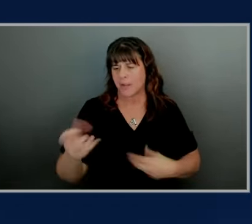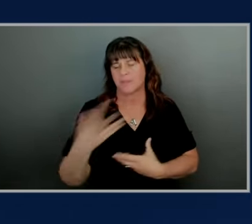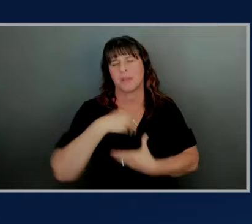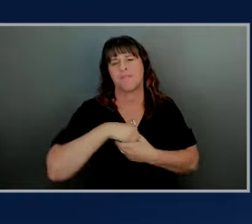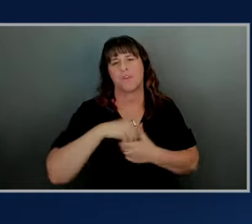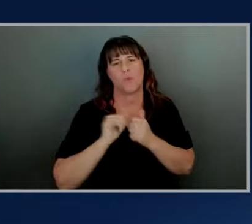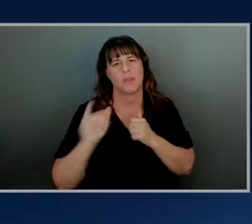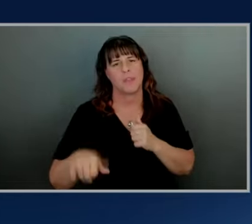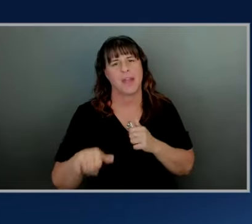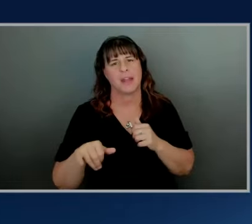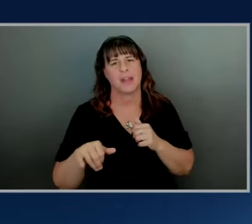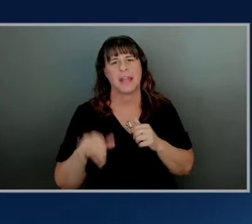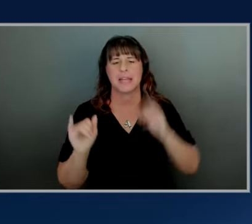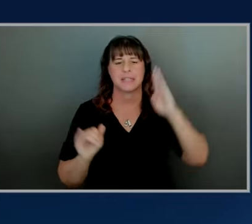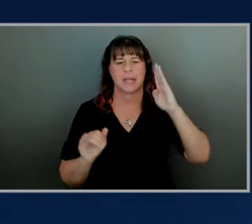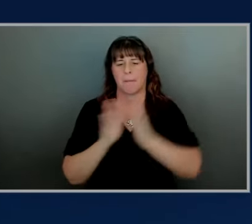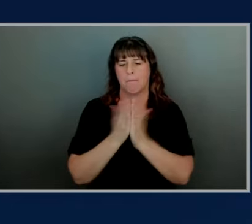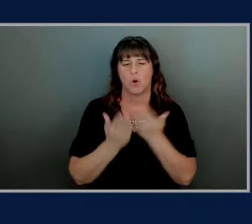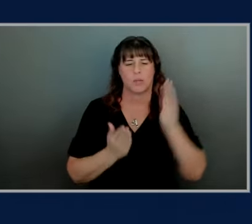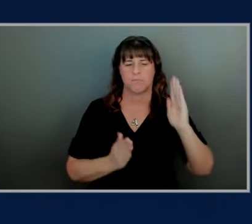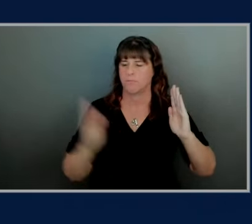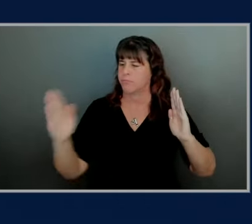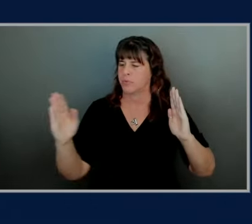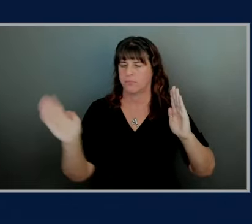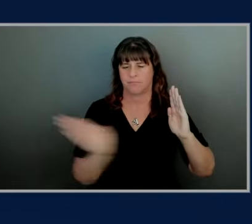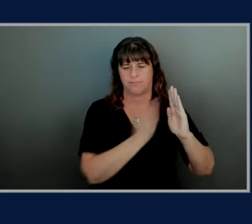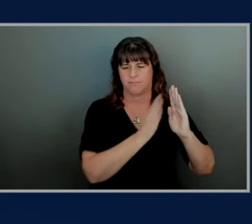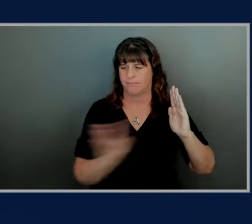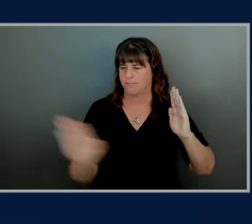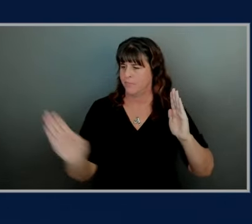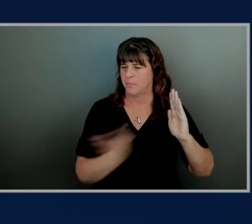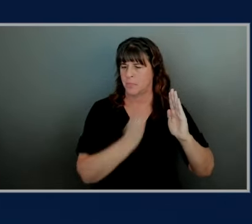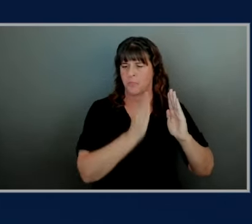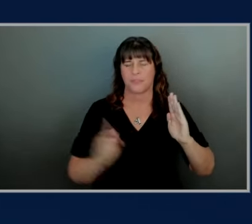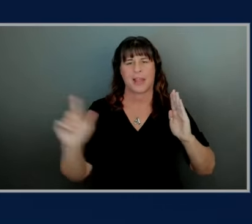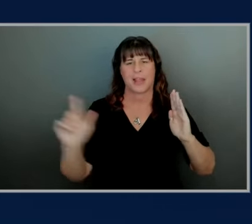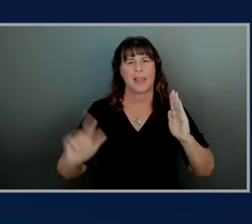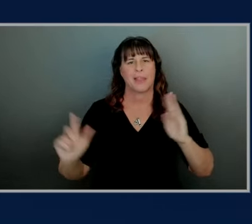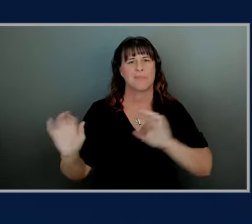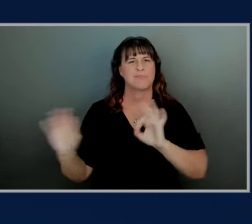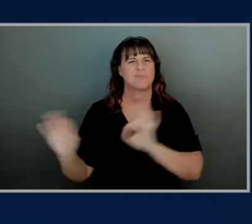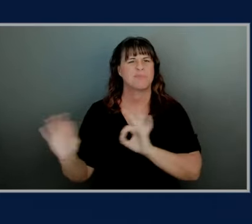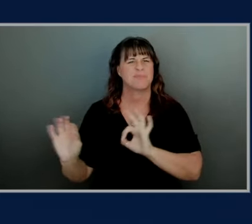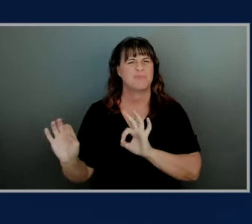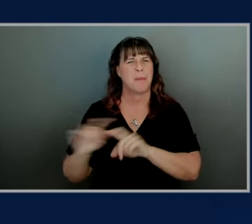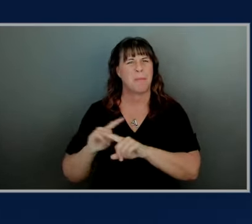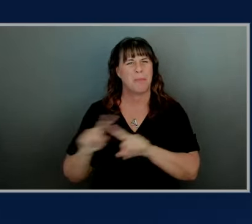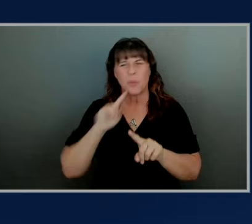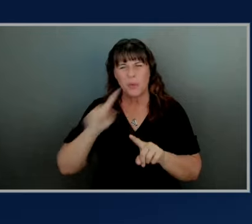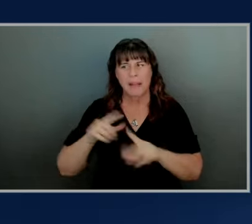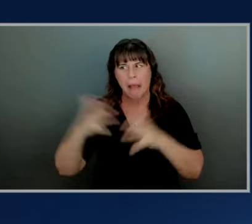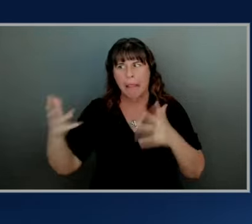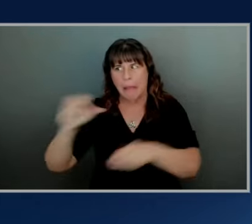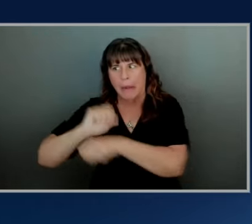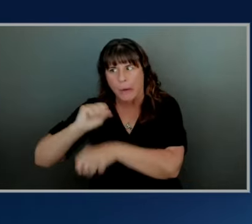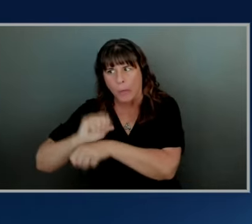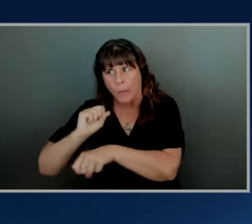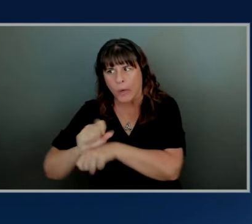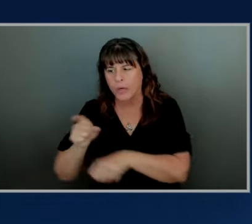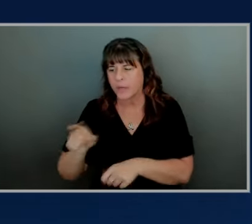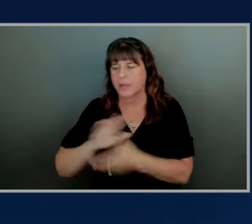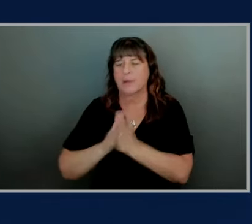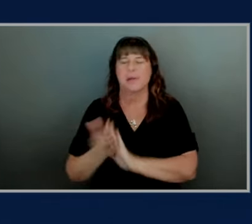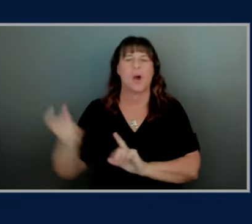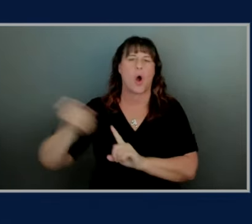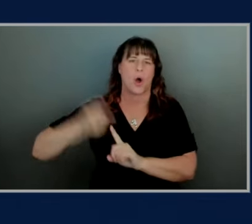it's sort of book ending and all that low cognitive sort of low value but high effort work is just being automated yes